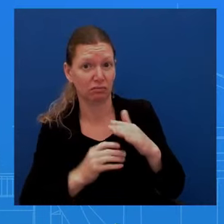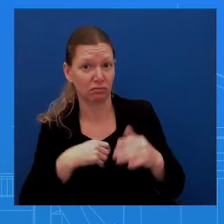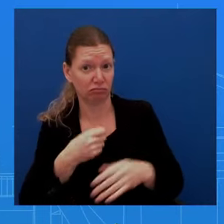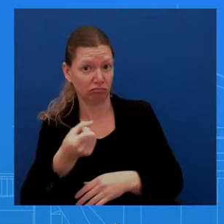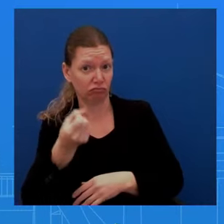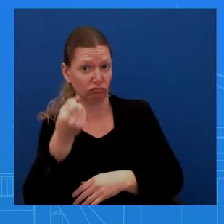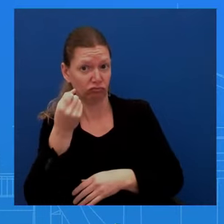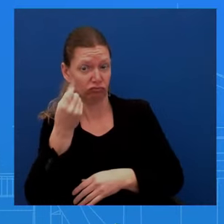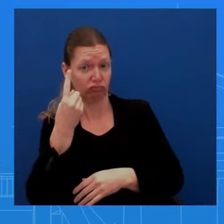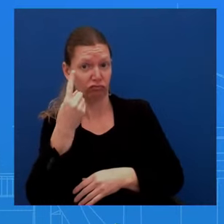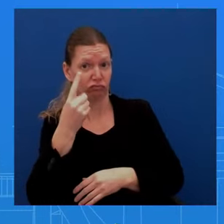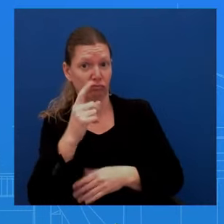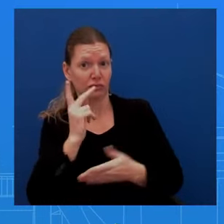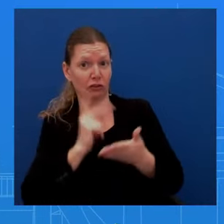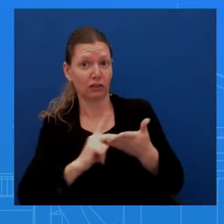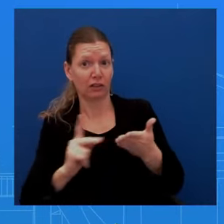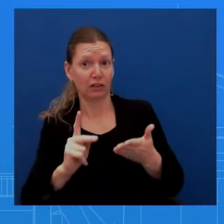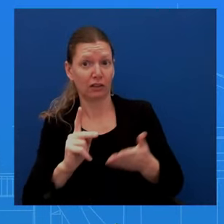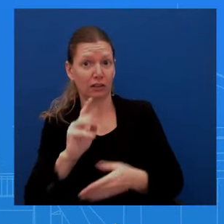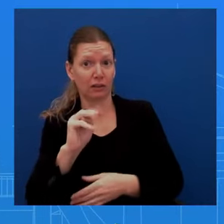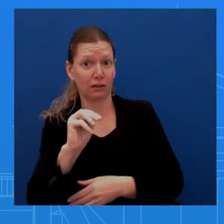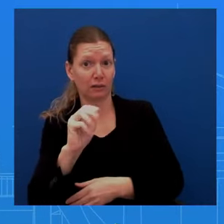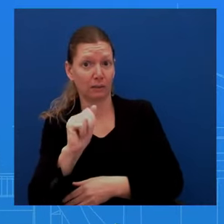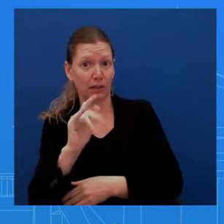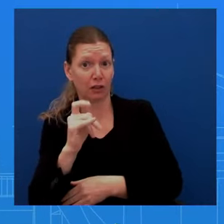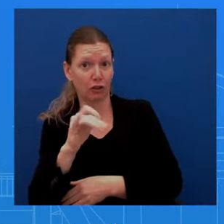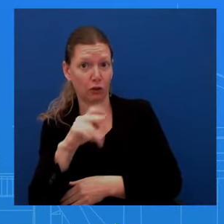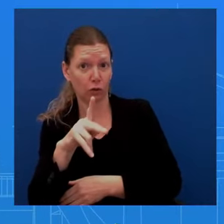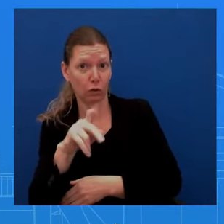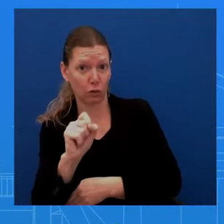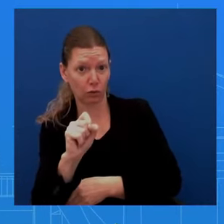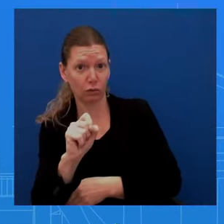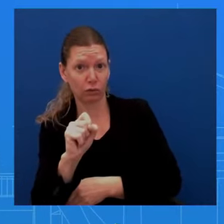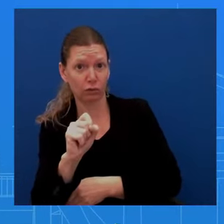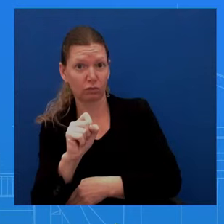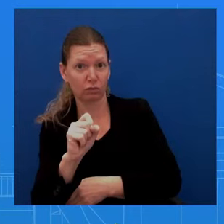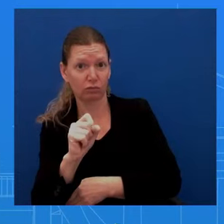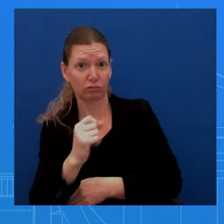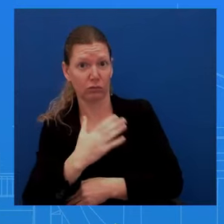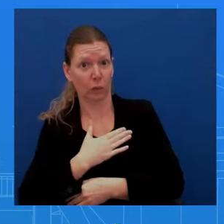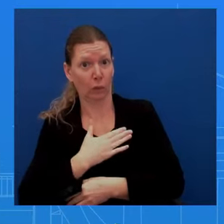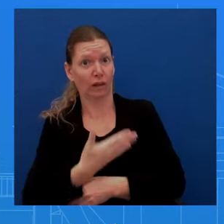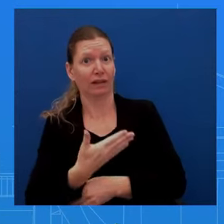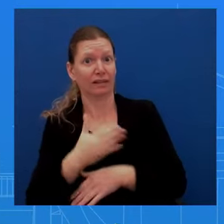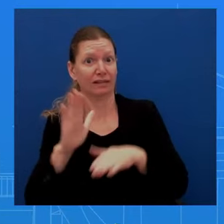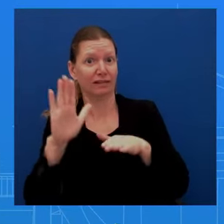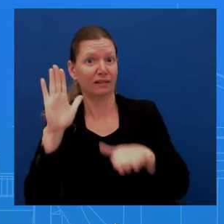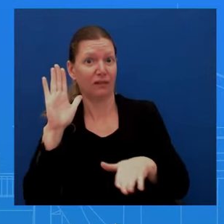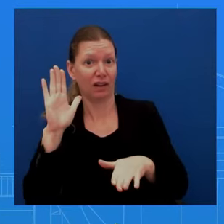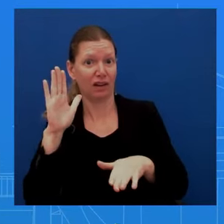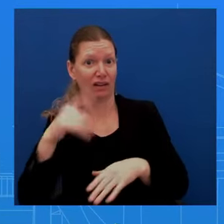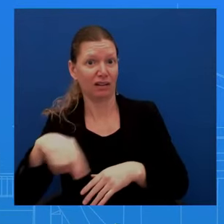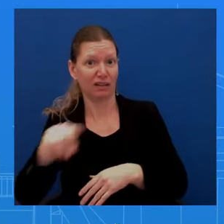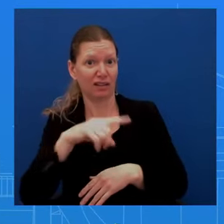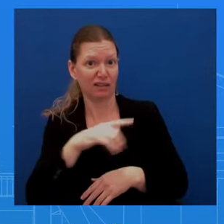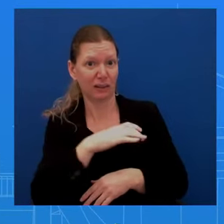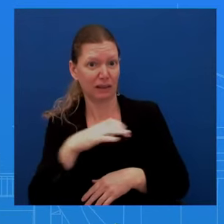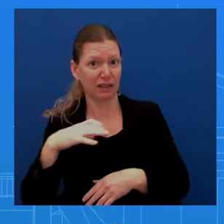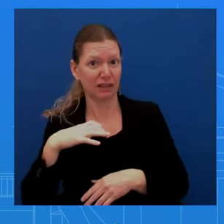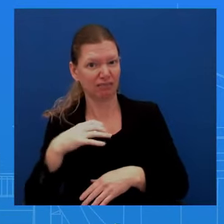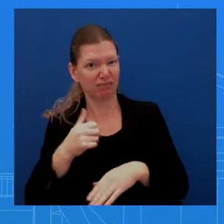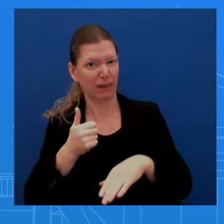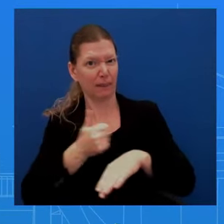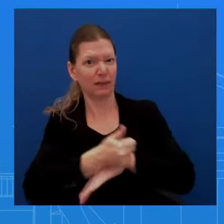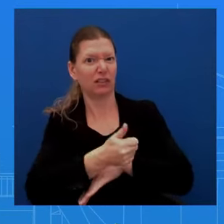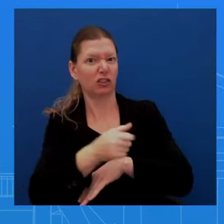to impeach him. Um, are you worried that, uh, about him having to testify alongside other possible witnesses like families of